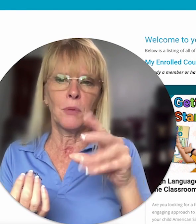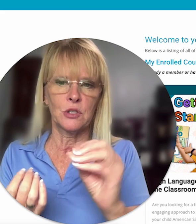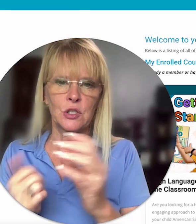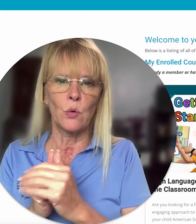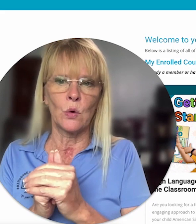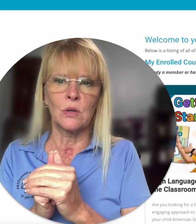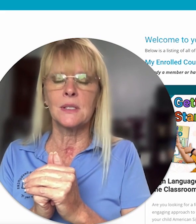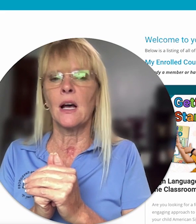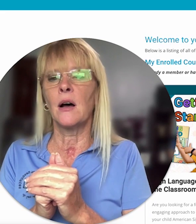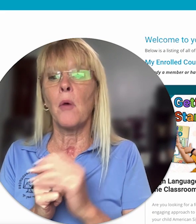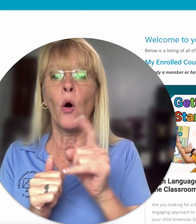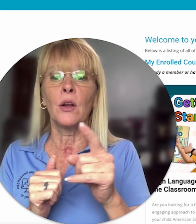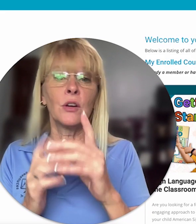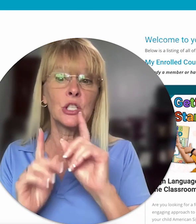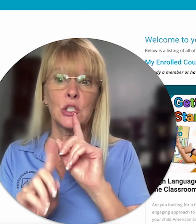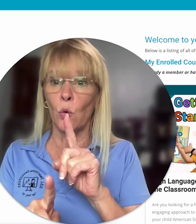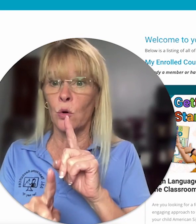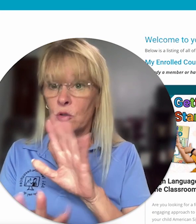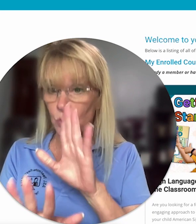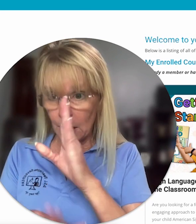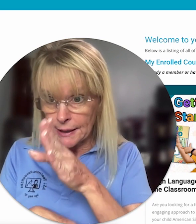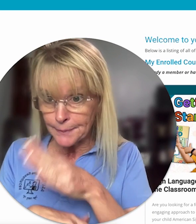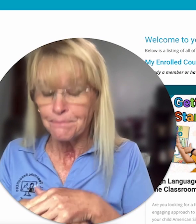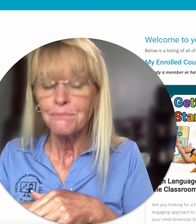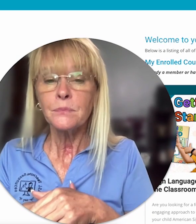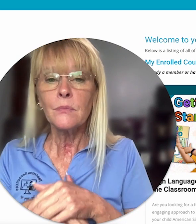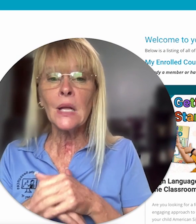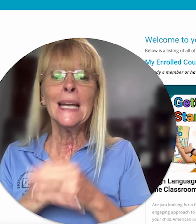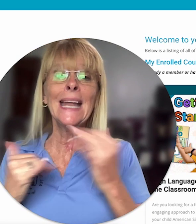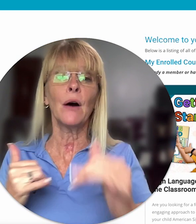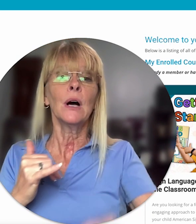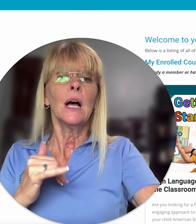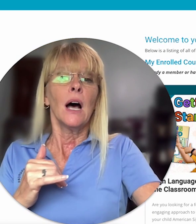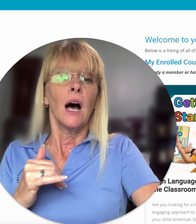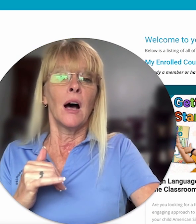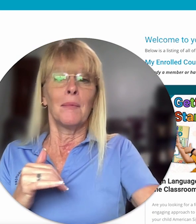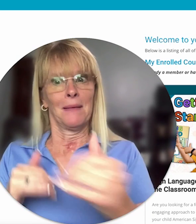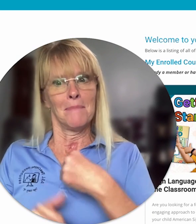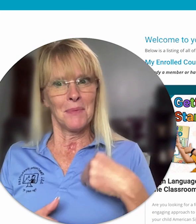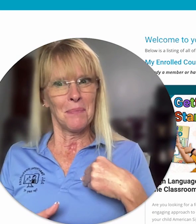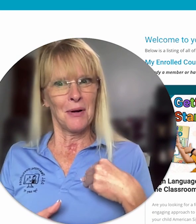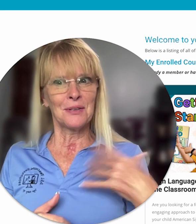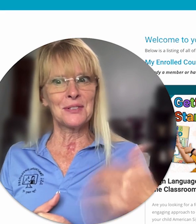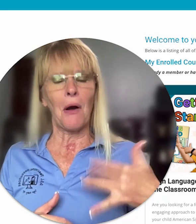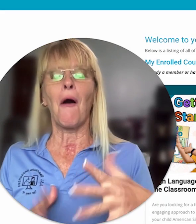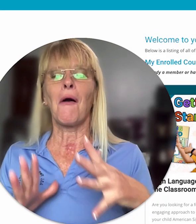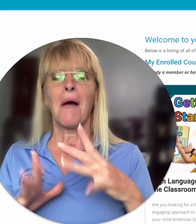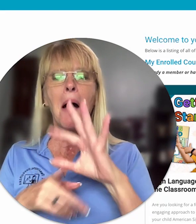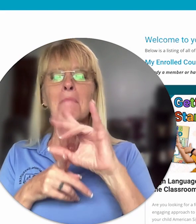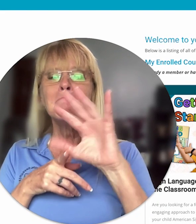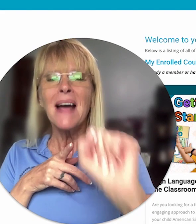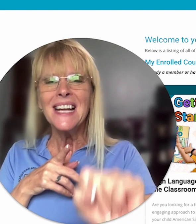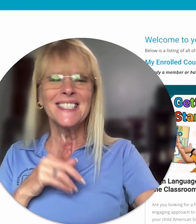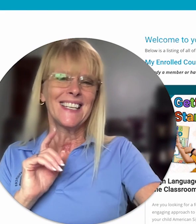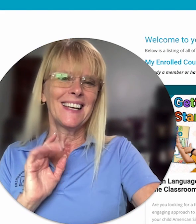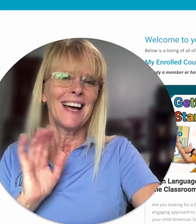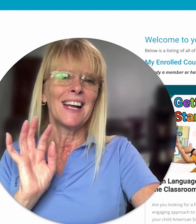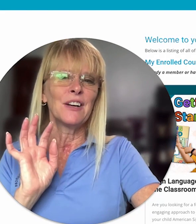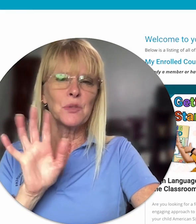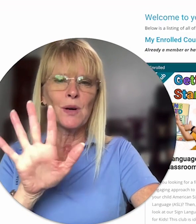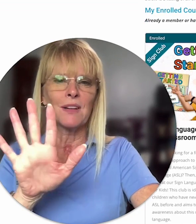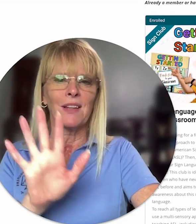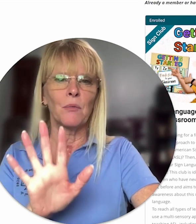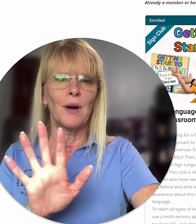there for purchase orders or you could just order directly and now the member perks are amazing